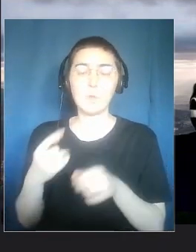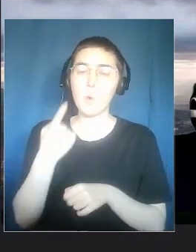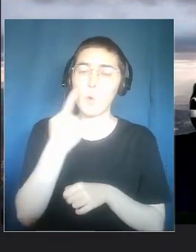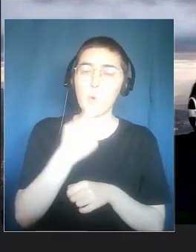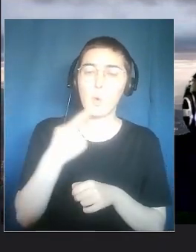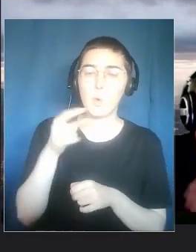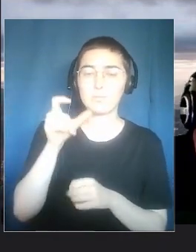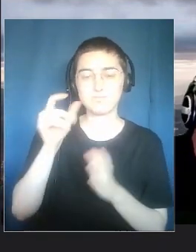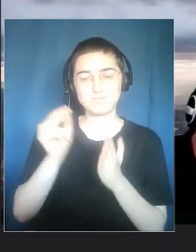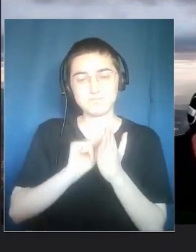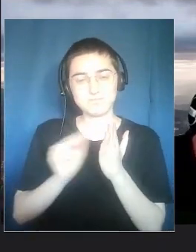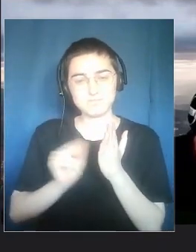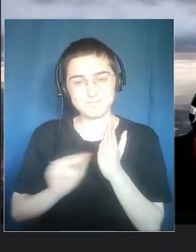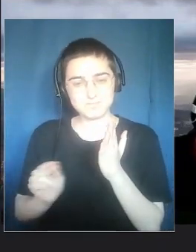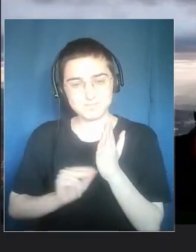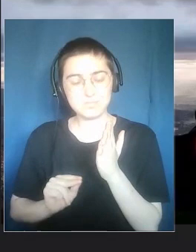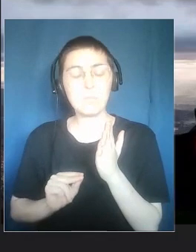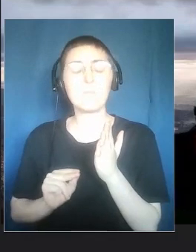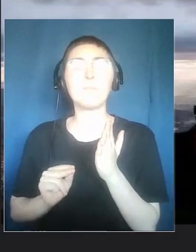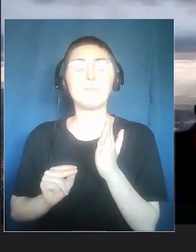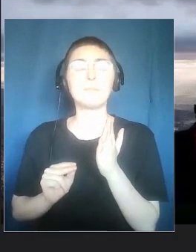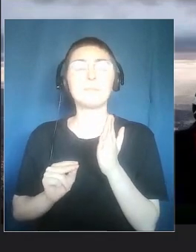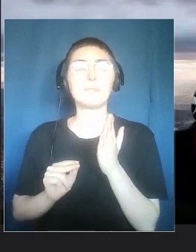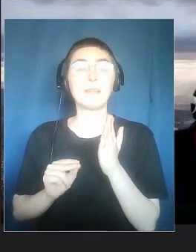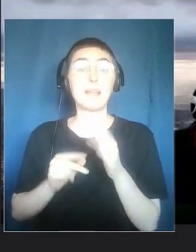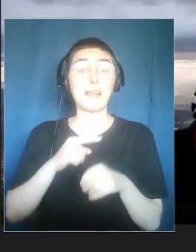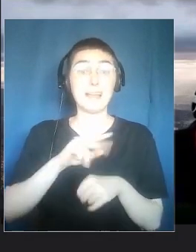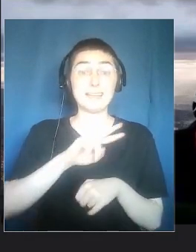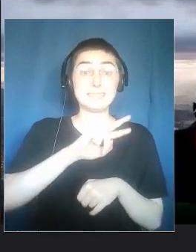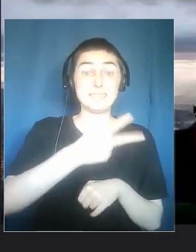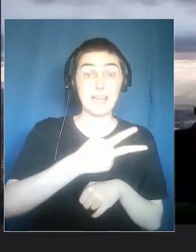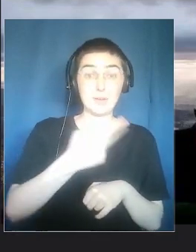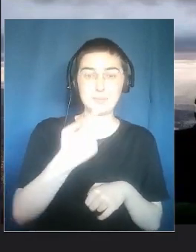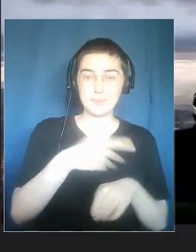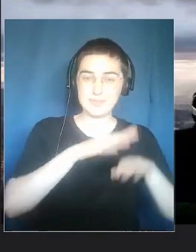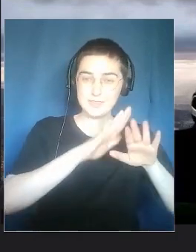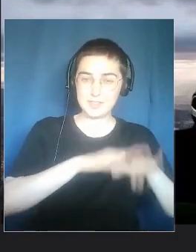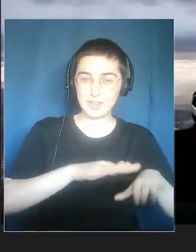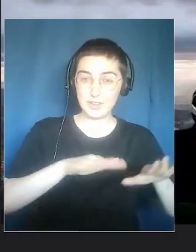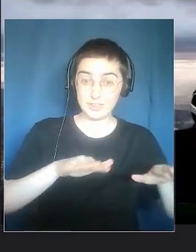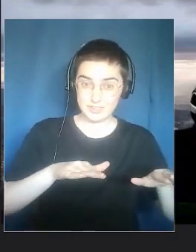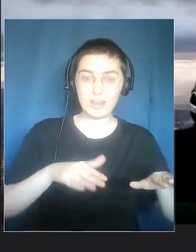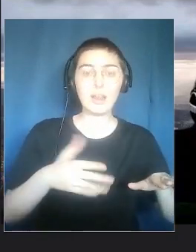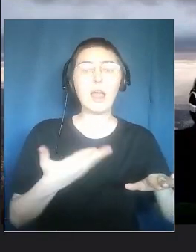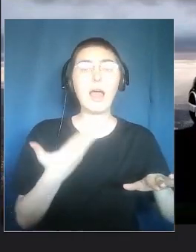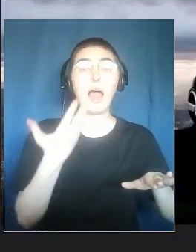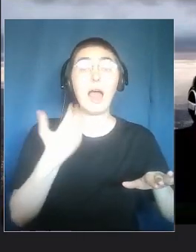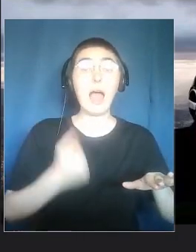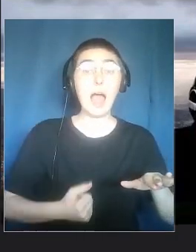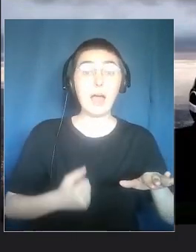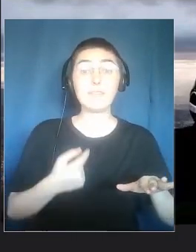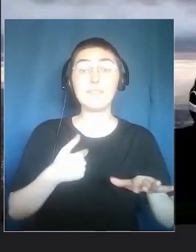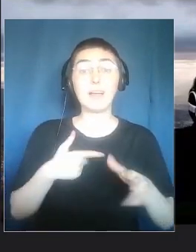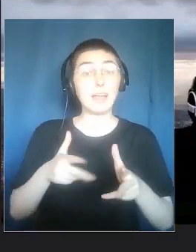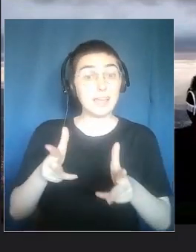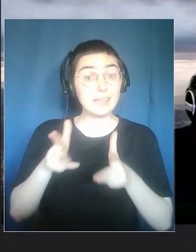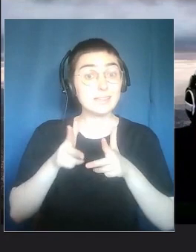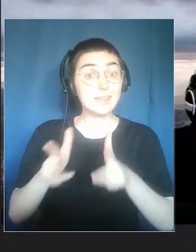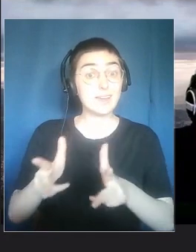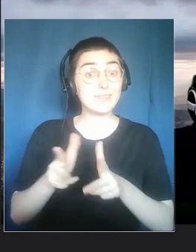was a description on the work. In the silent of the boys, I thought it was good to